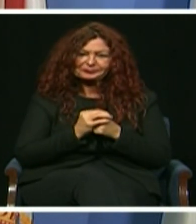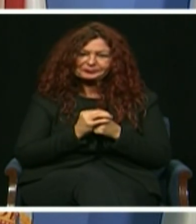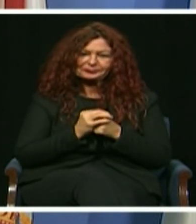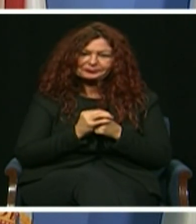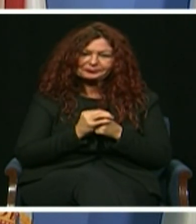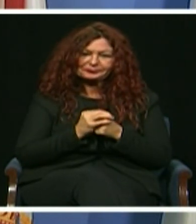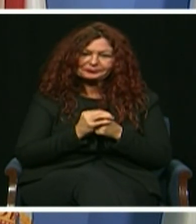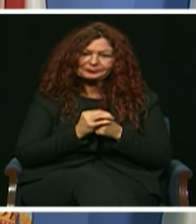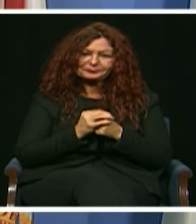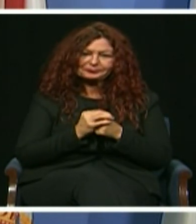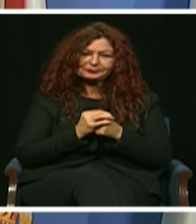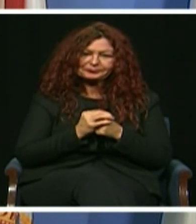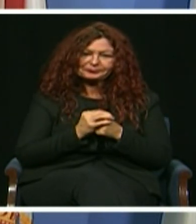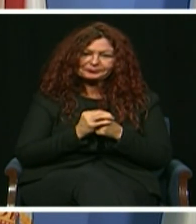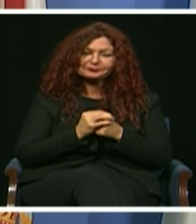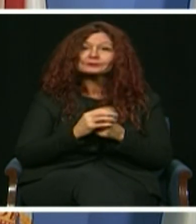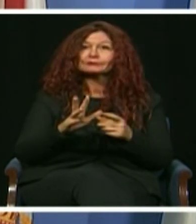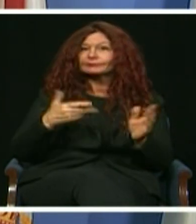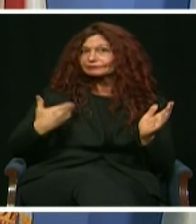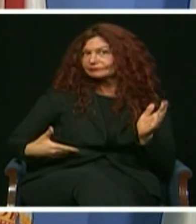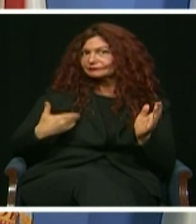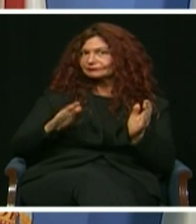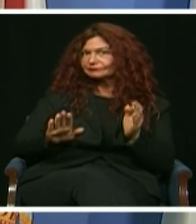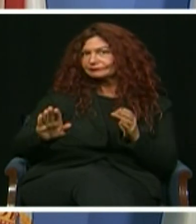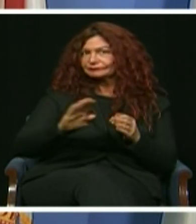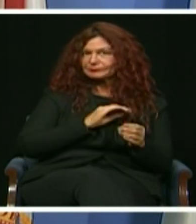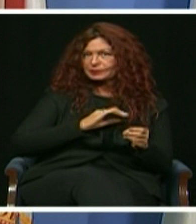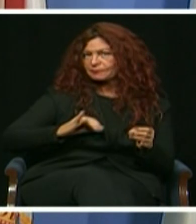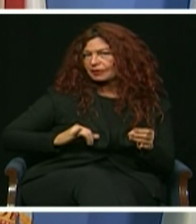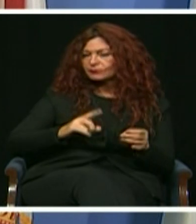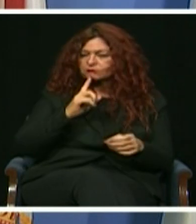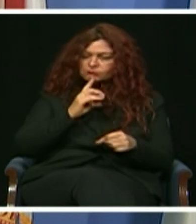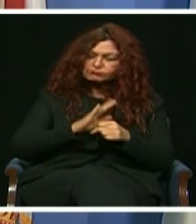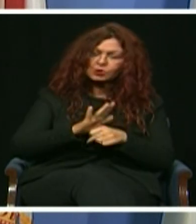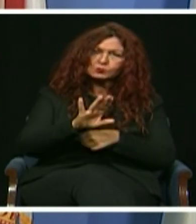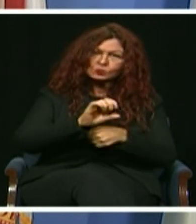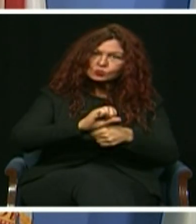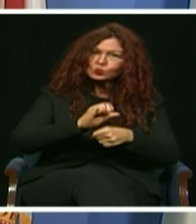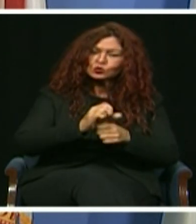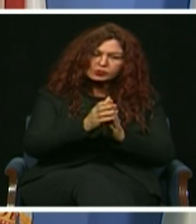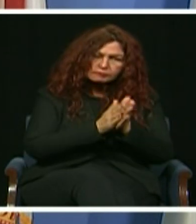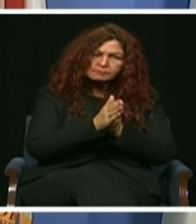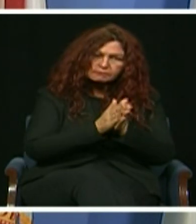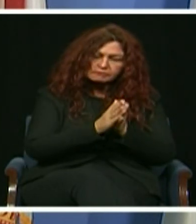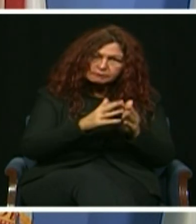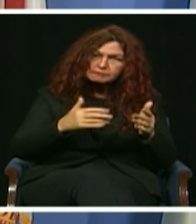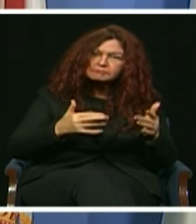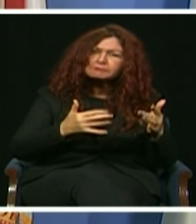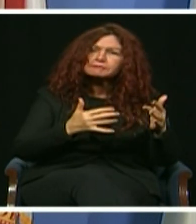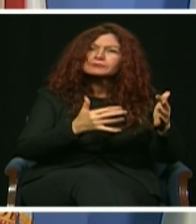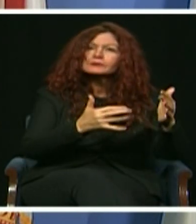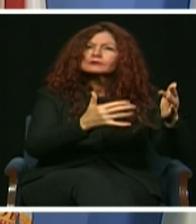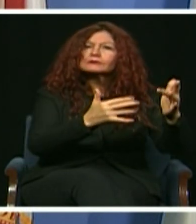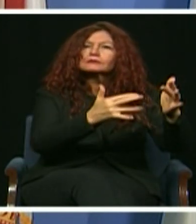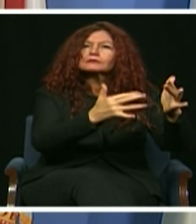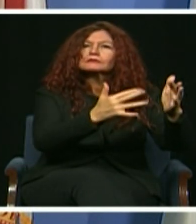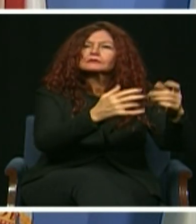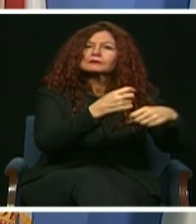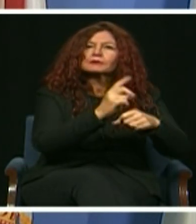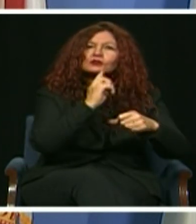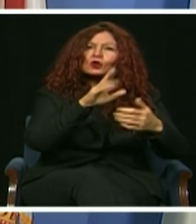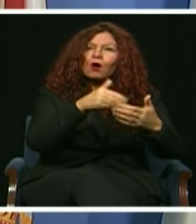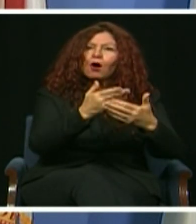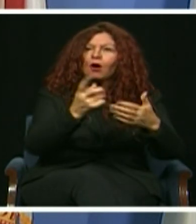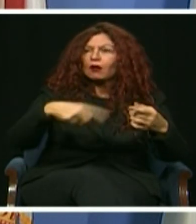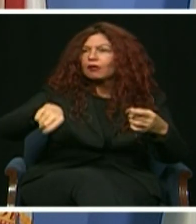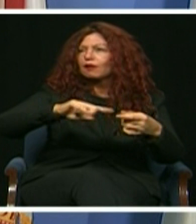tombe. As your mayor, I will work tirelessly to bring everyone to higher ground so that we may build common ground for the